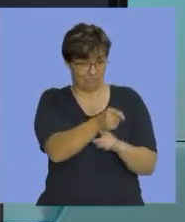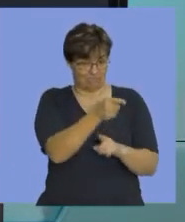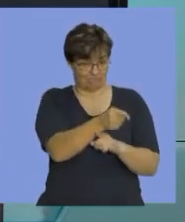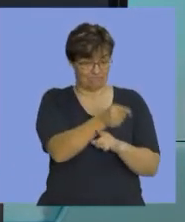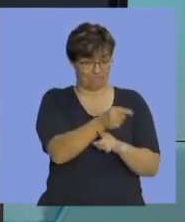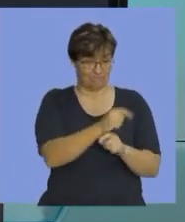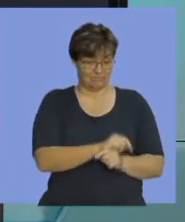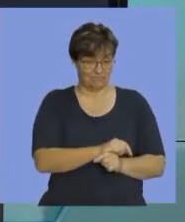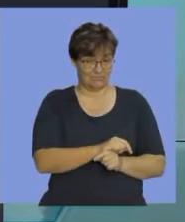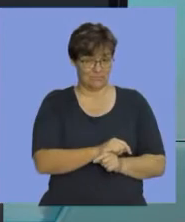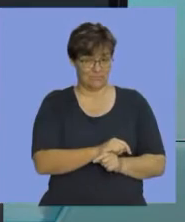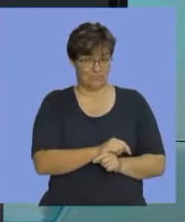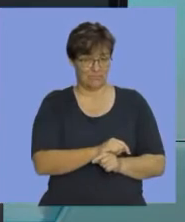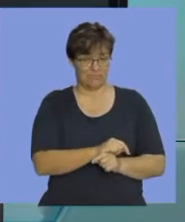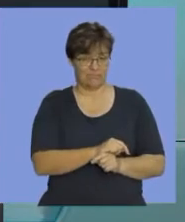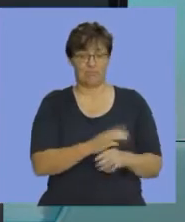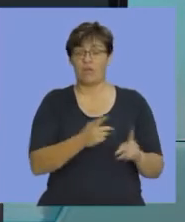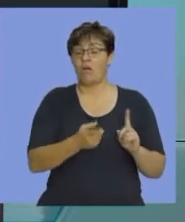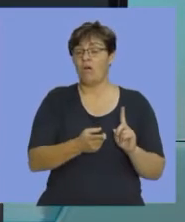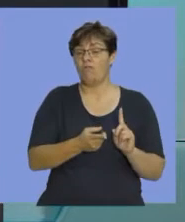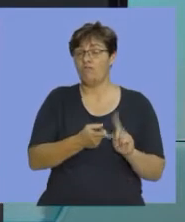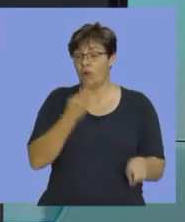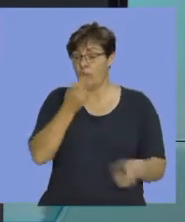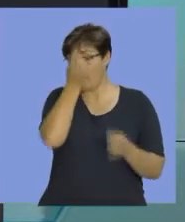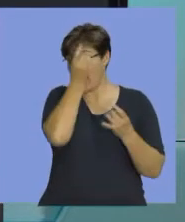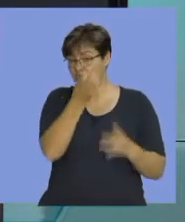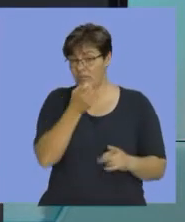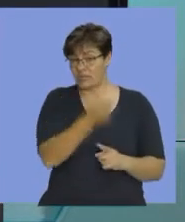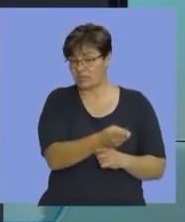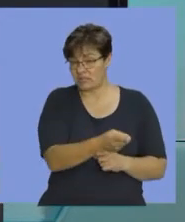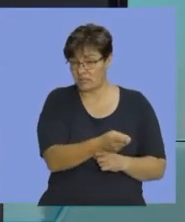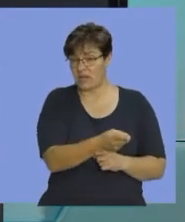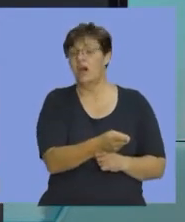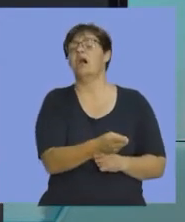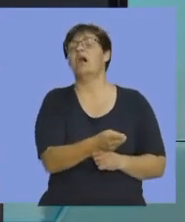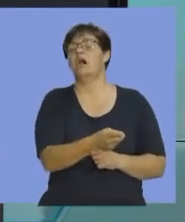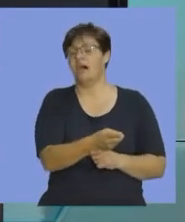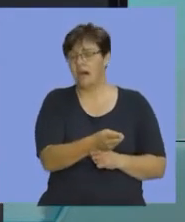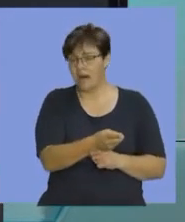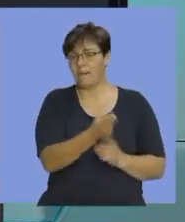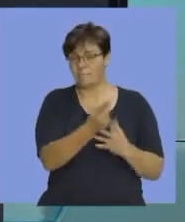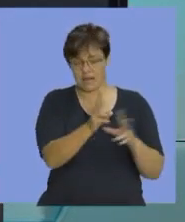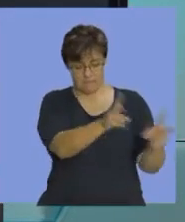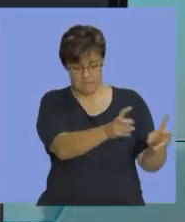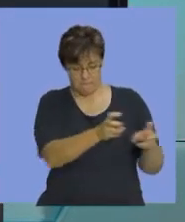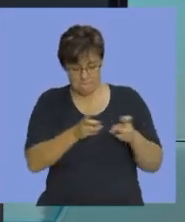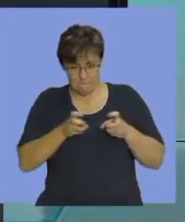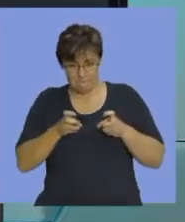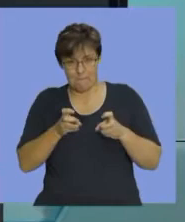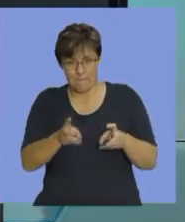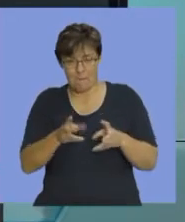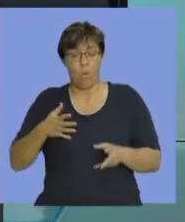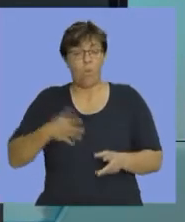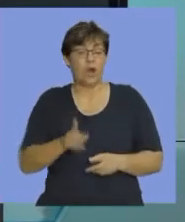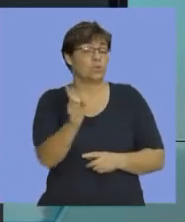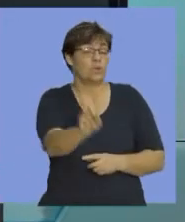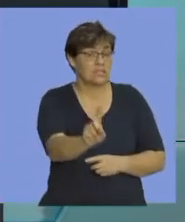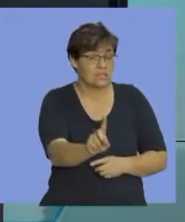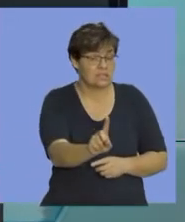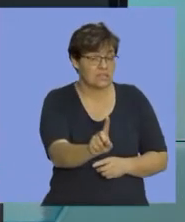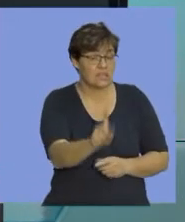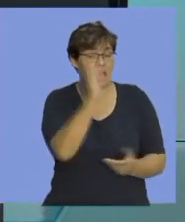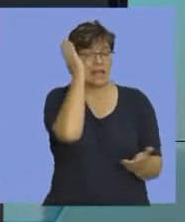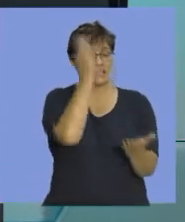Okay? So, from this information, you are expected to extract, what are you looking for? The